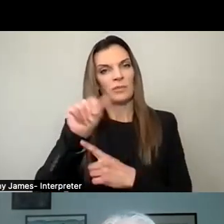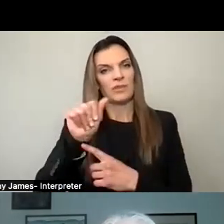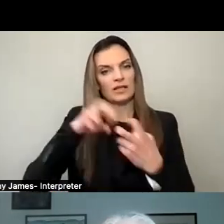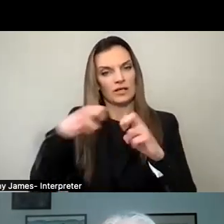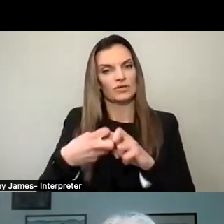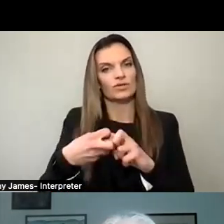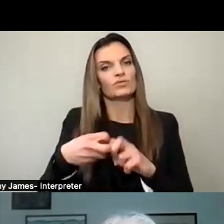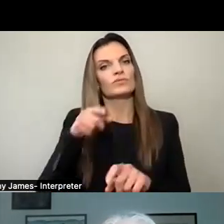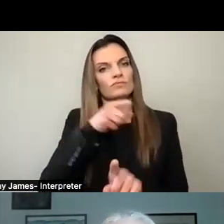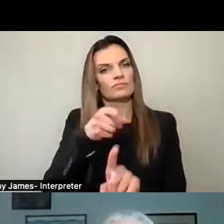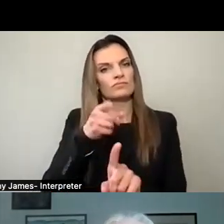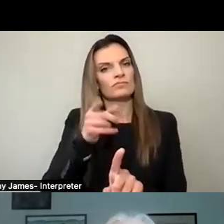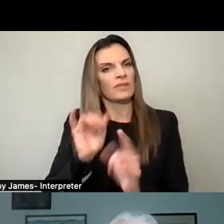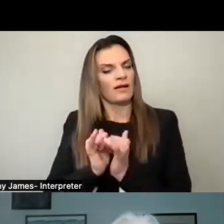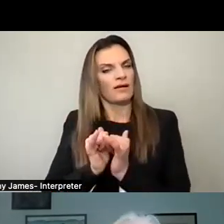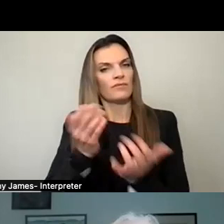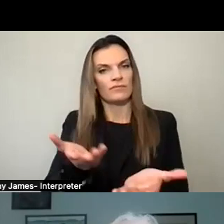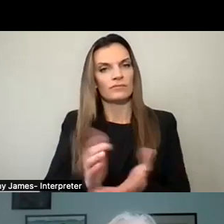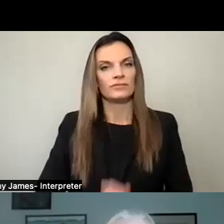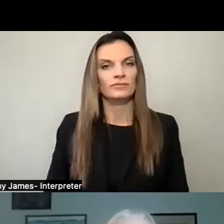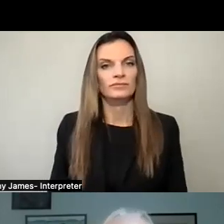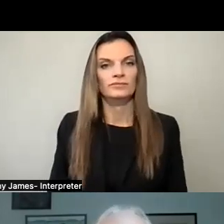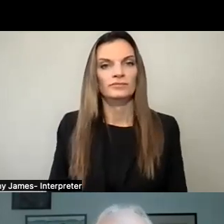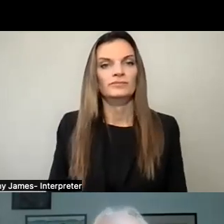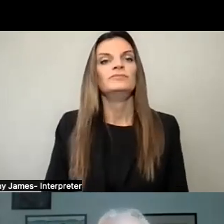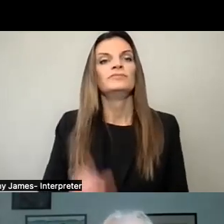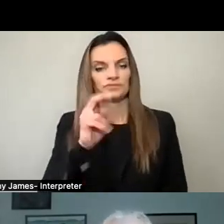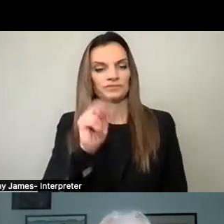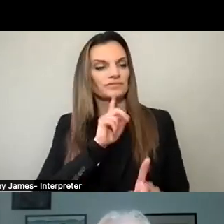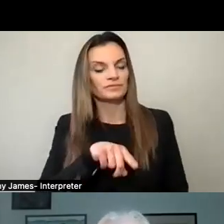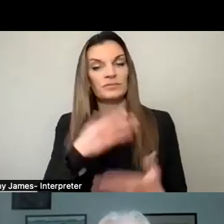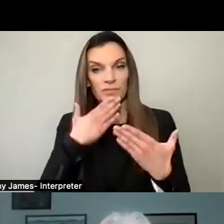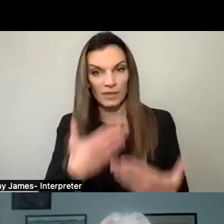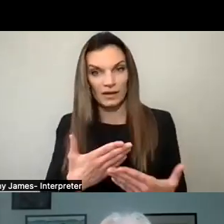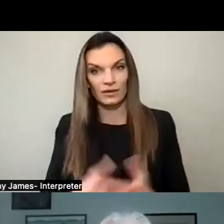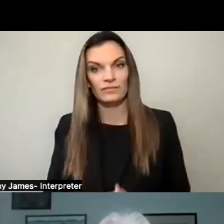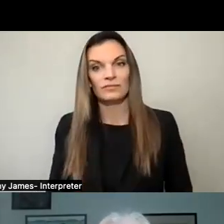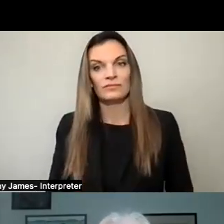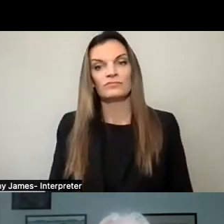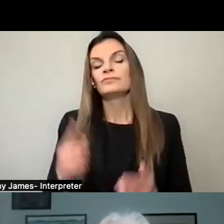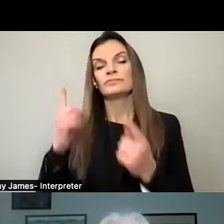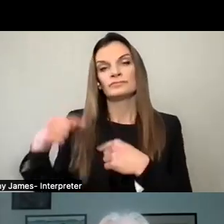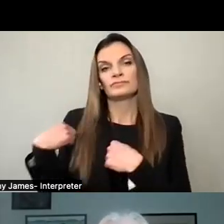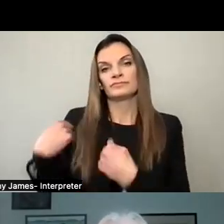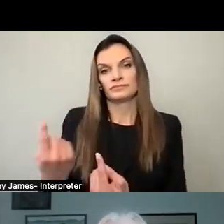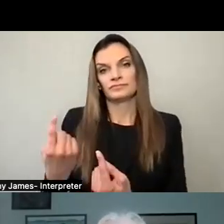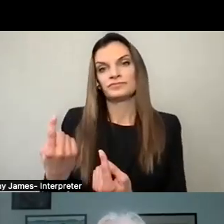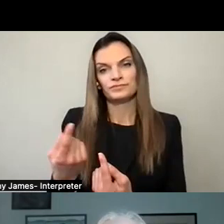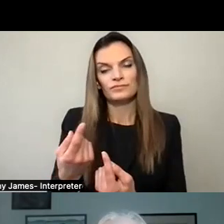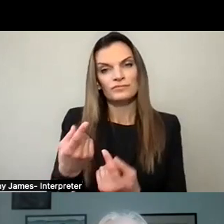as an elected leader? Thank you. We can continue doing some of the things that Martin just